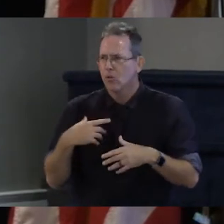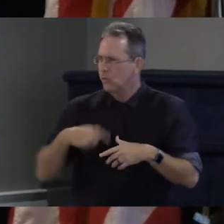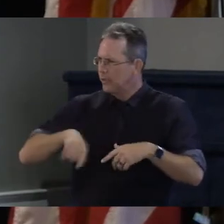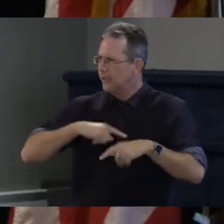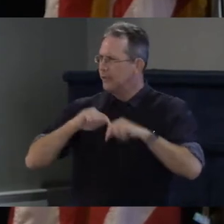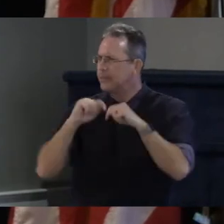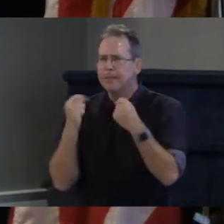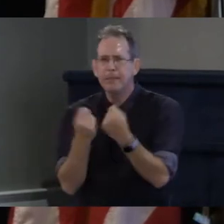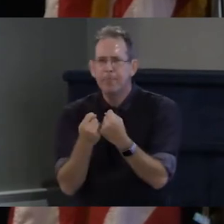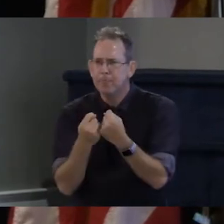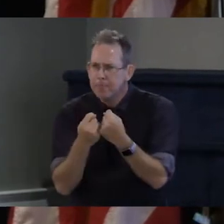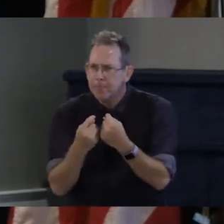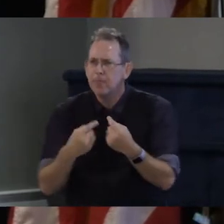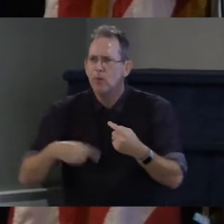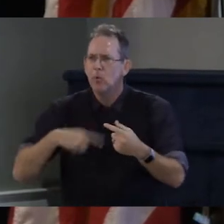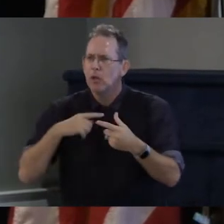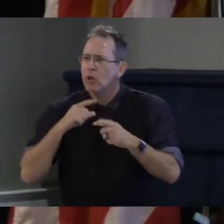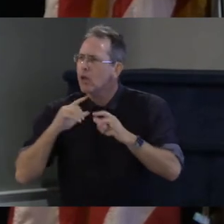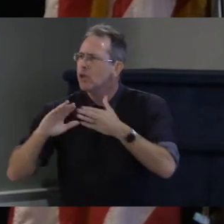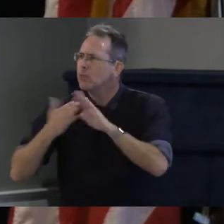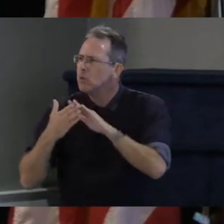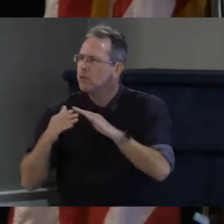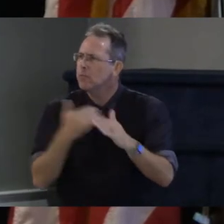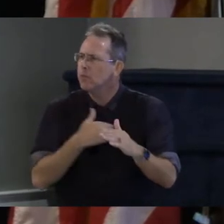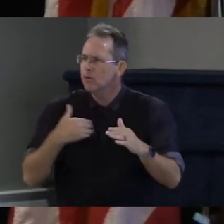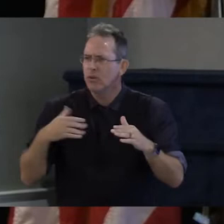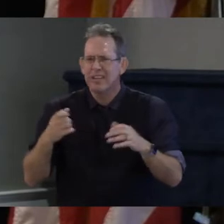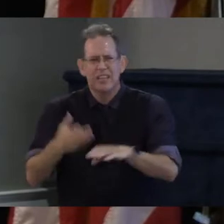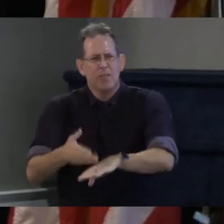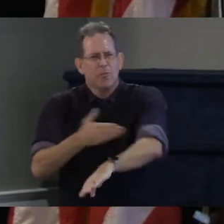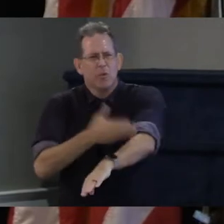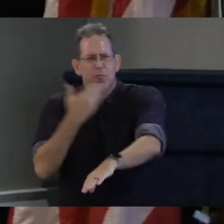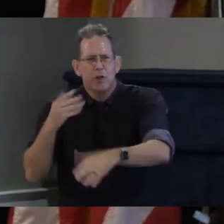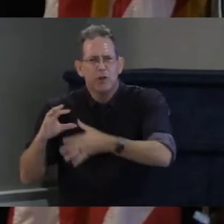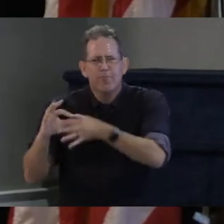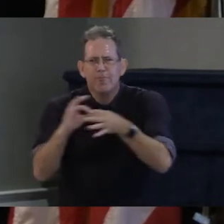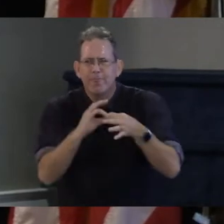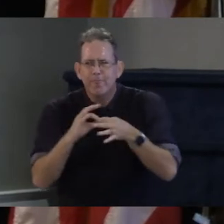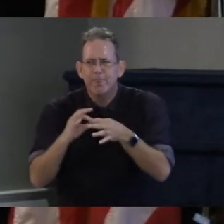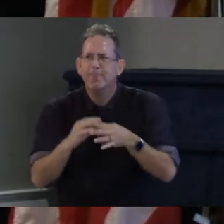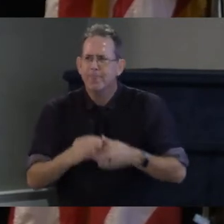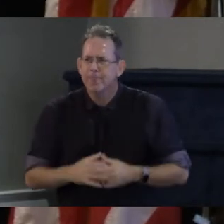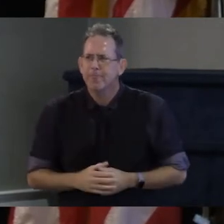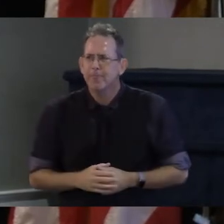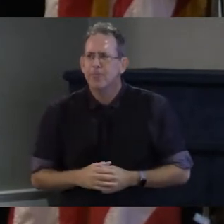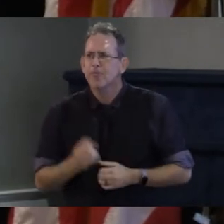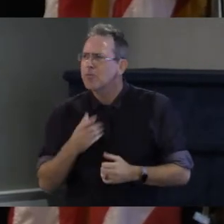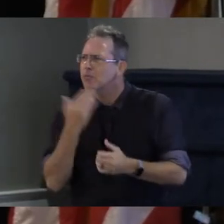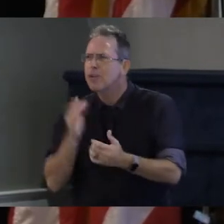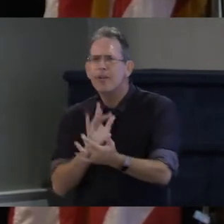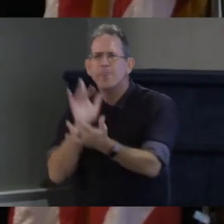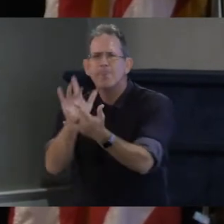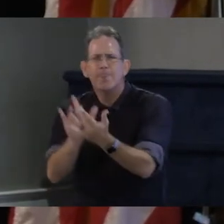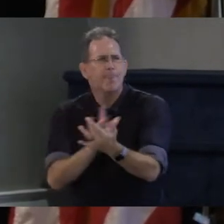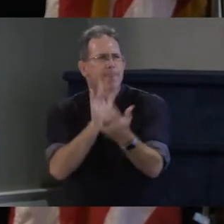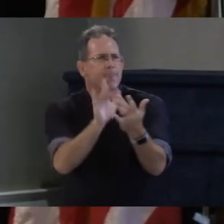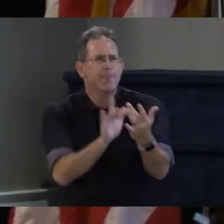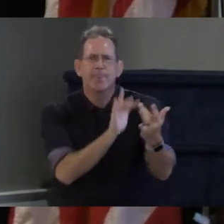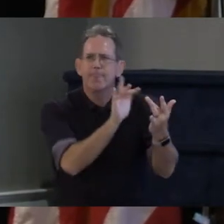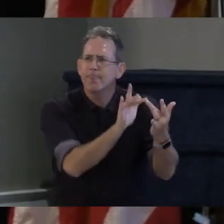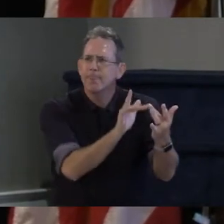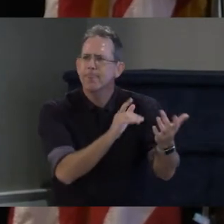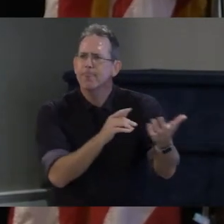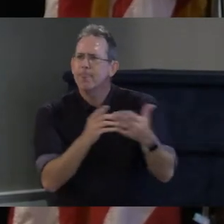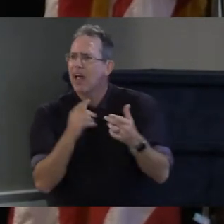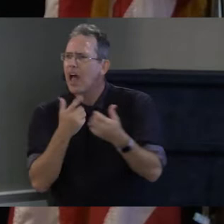think really need to do a better job of reaching out to our communities to each other to